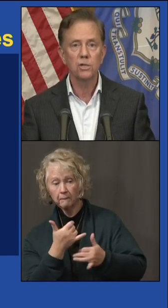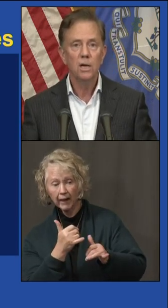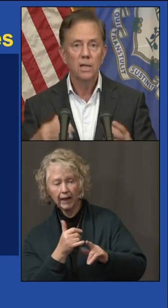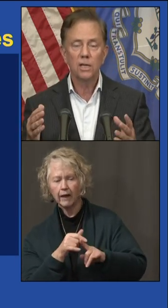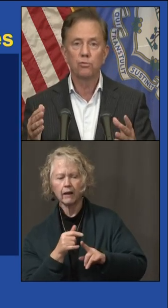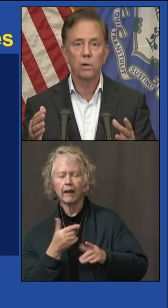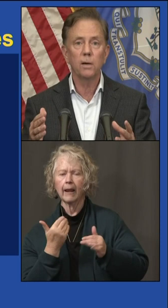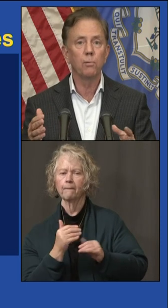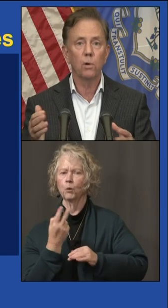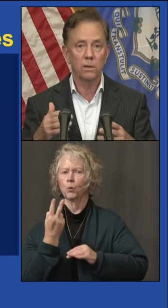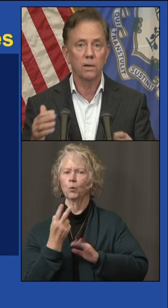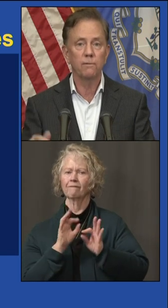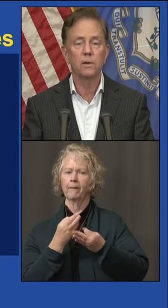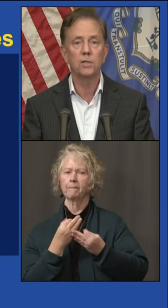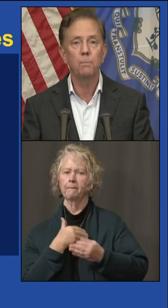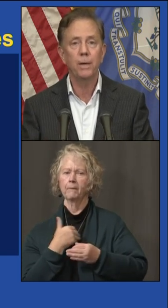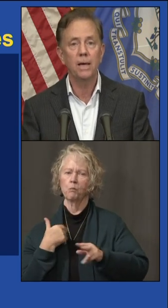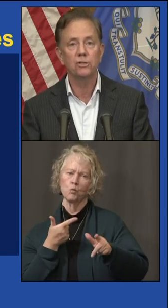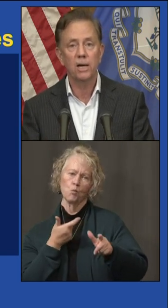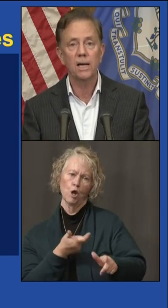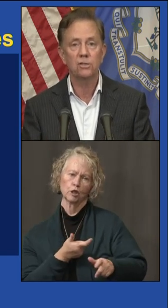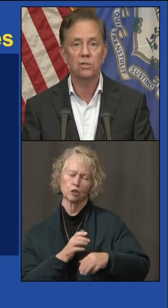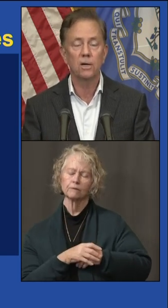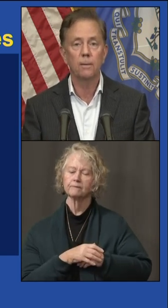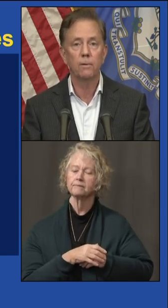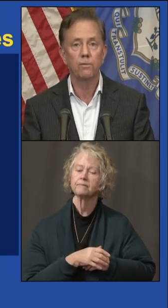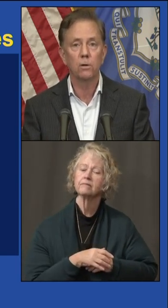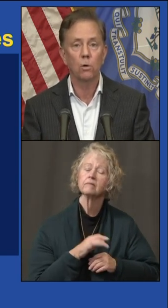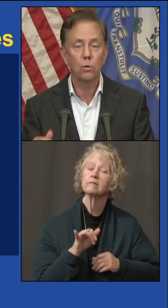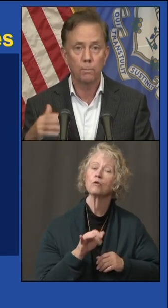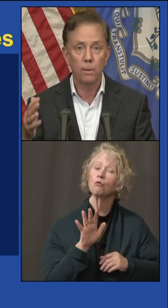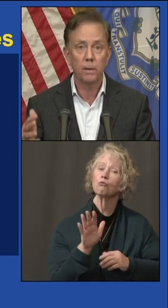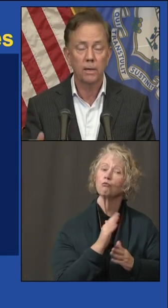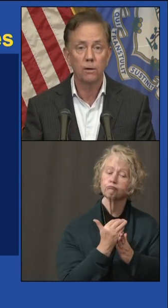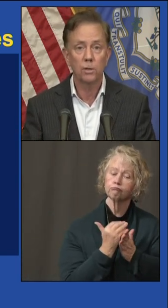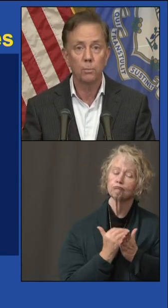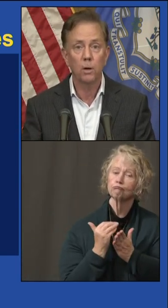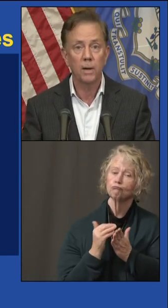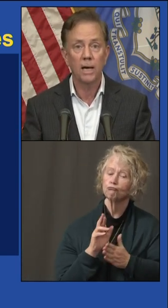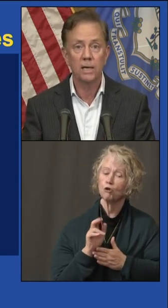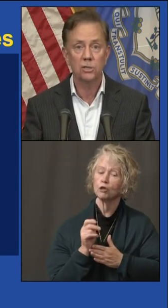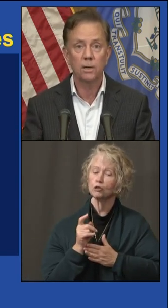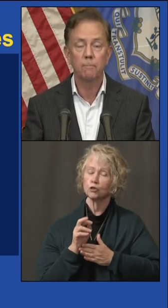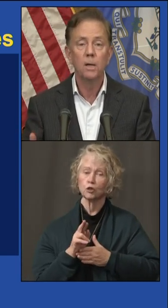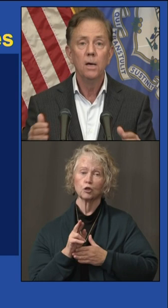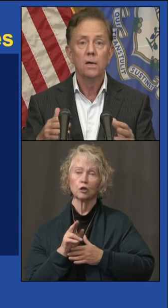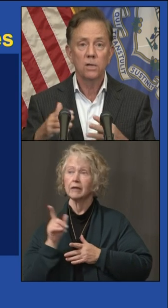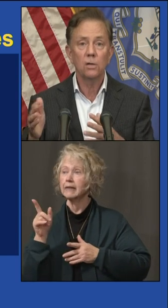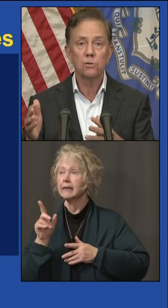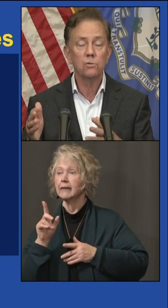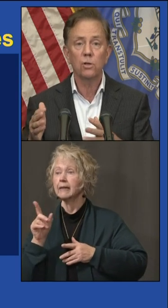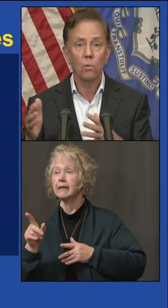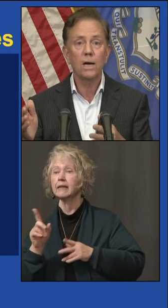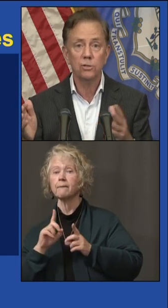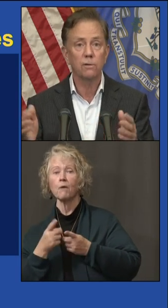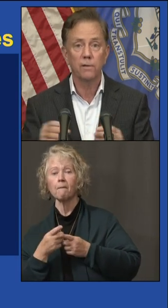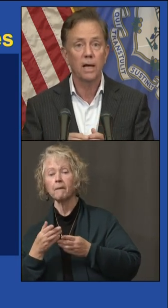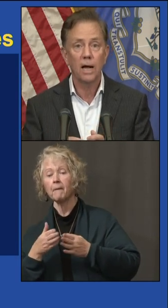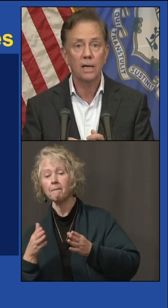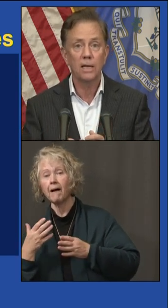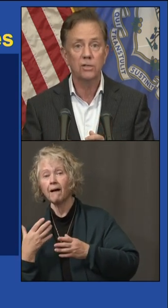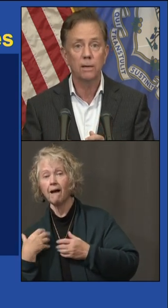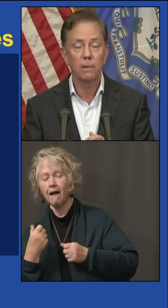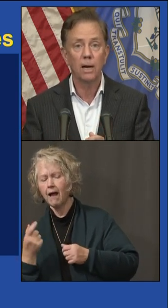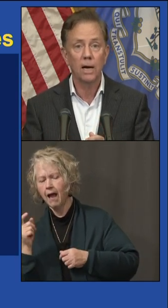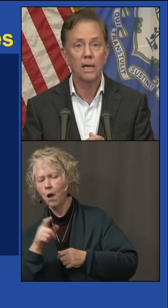Rosters, that's really important. If DPH asks, if your local public health department asks, tell us who's on the roster